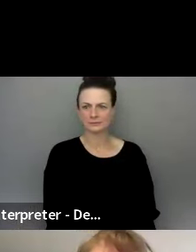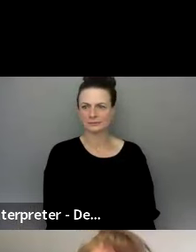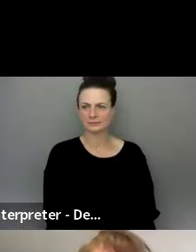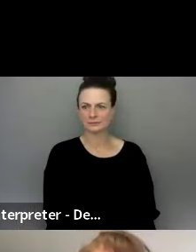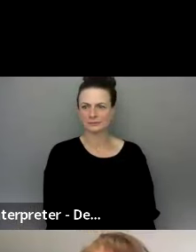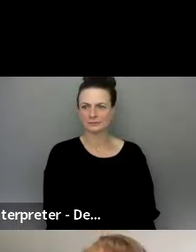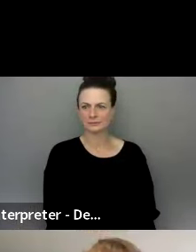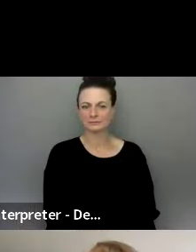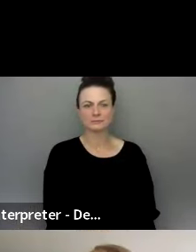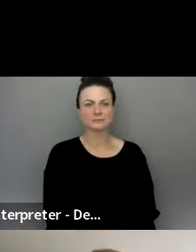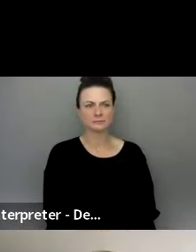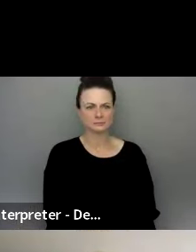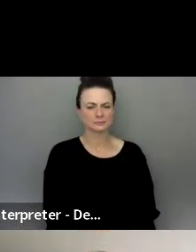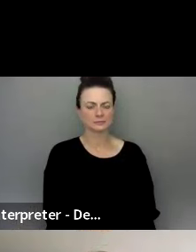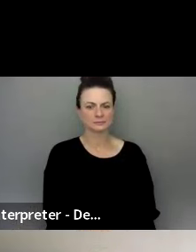That's my comment.